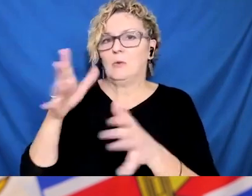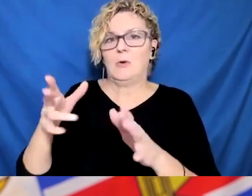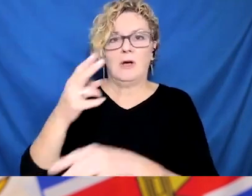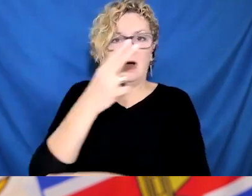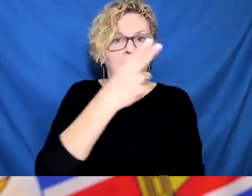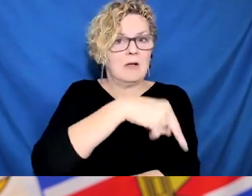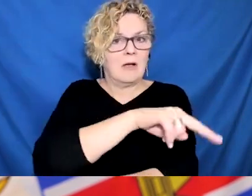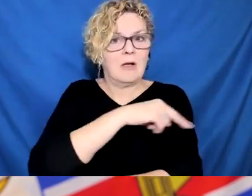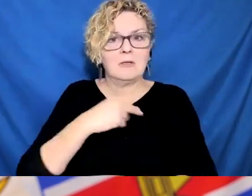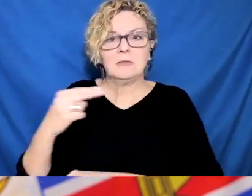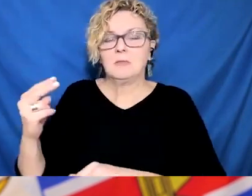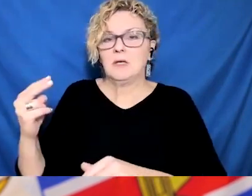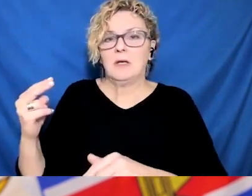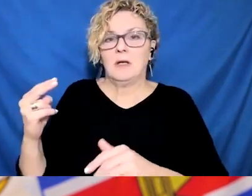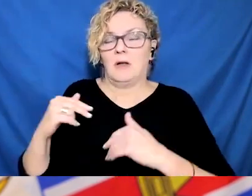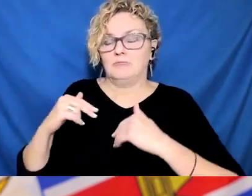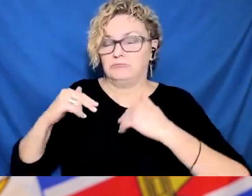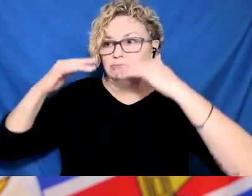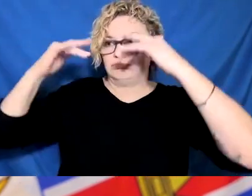BC?